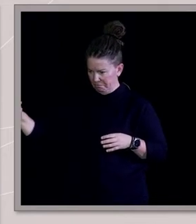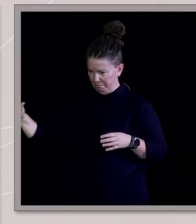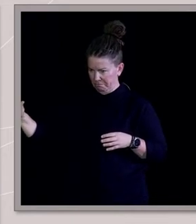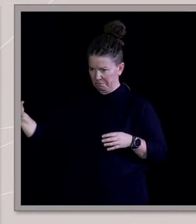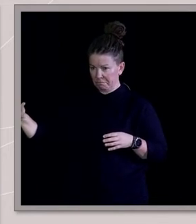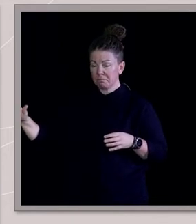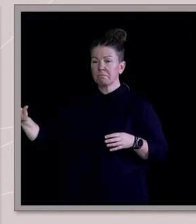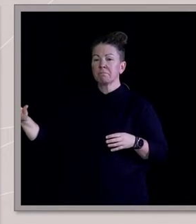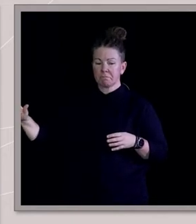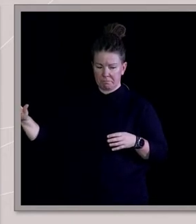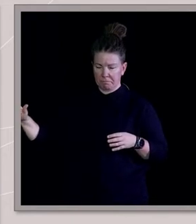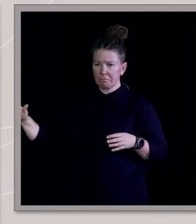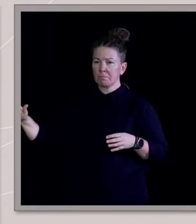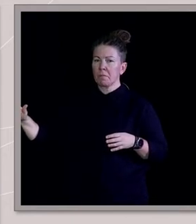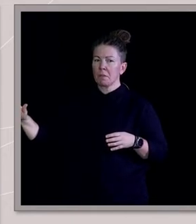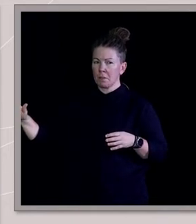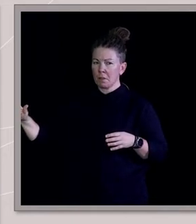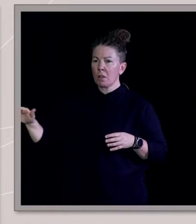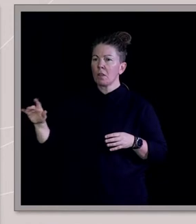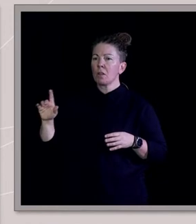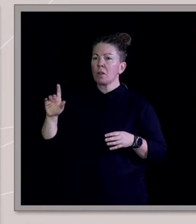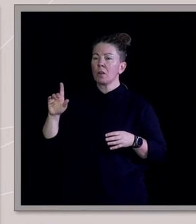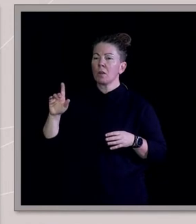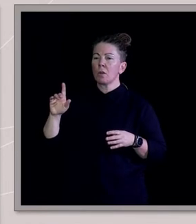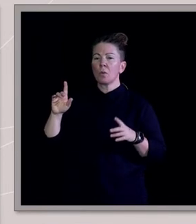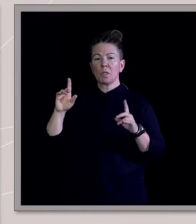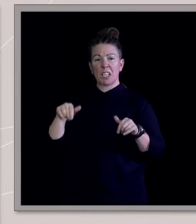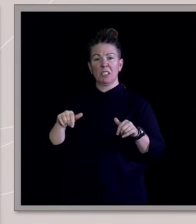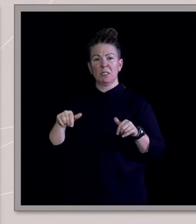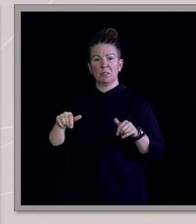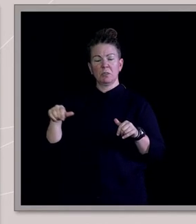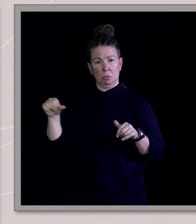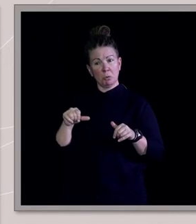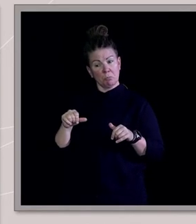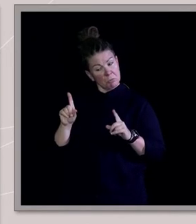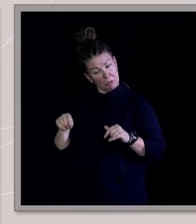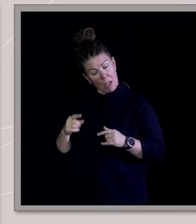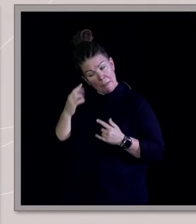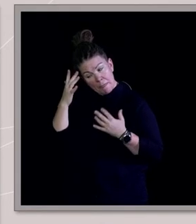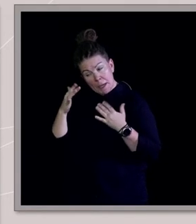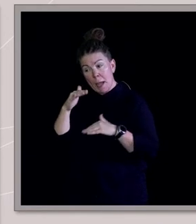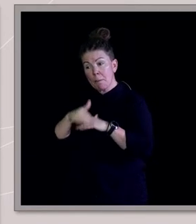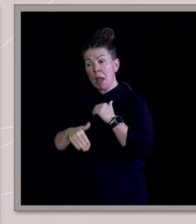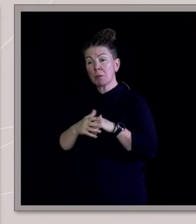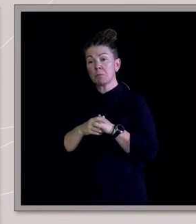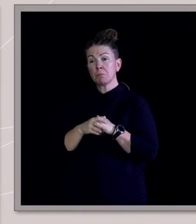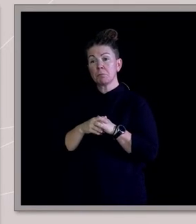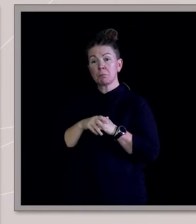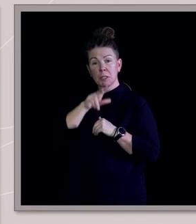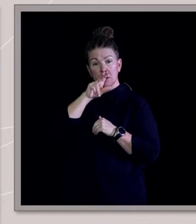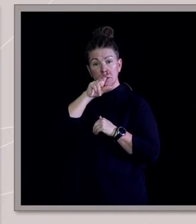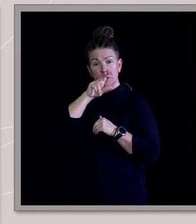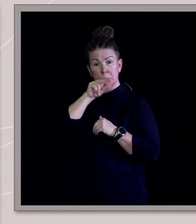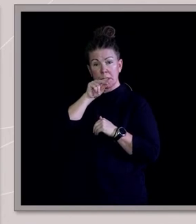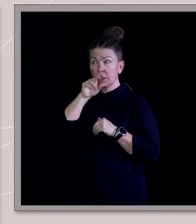we started to sort of get the message that we should start to think about seeking for the Holy Spirit.